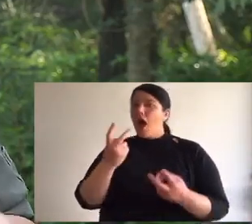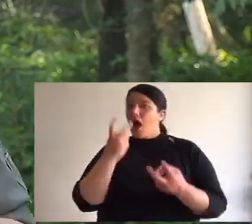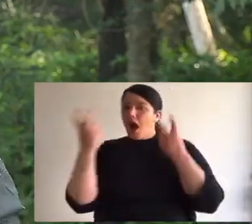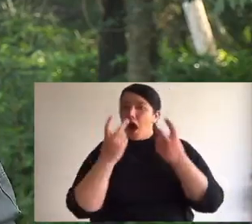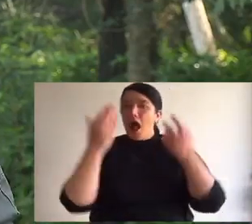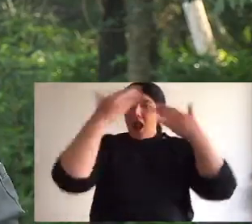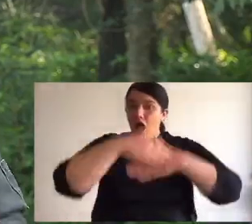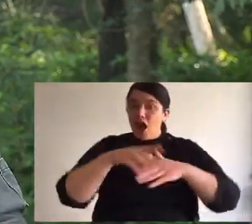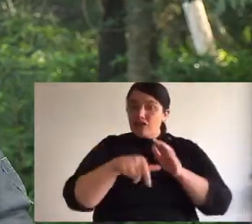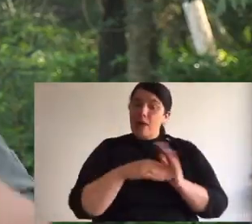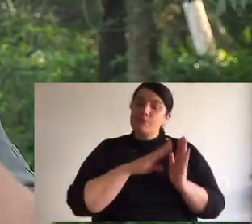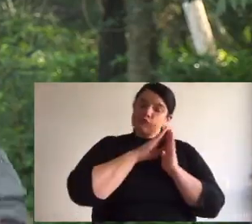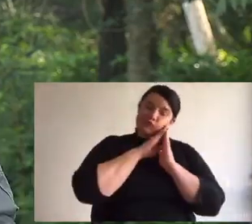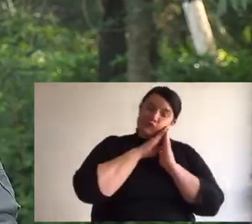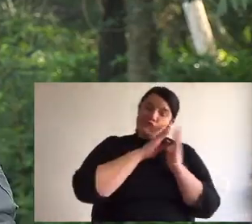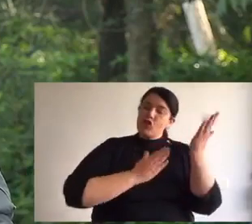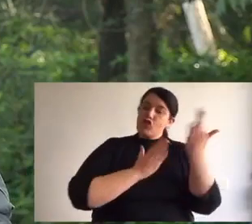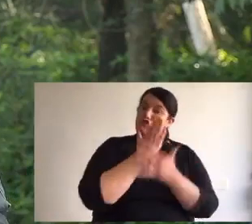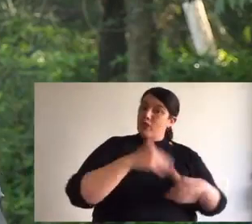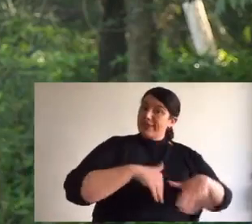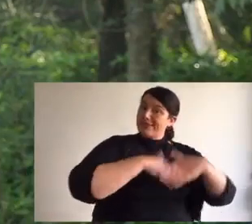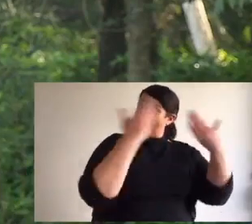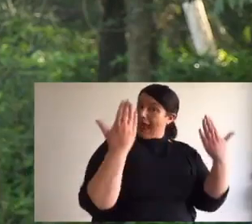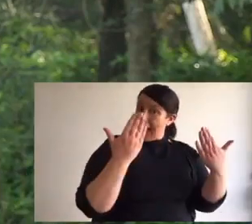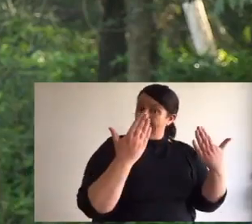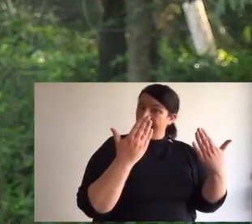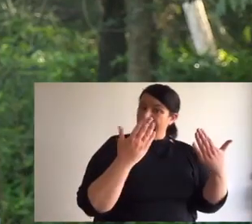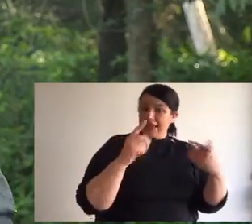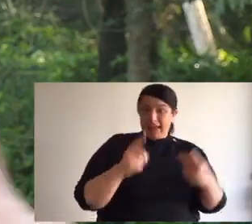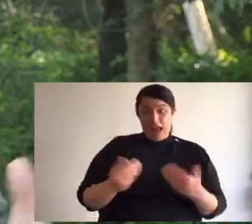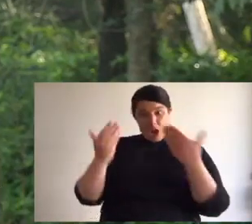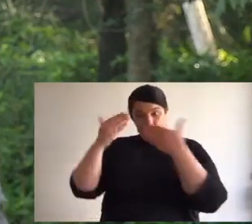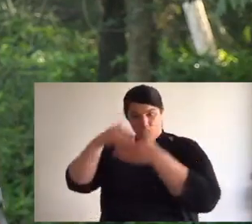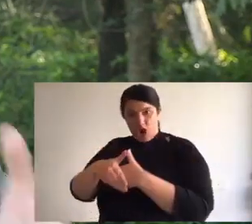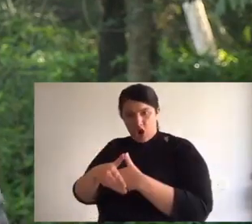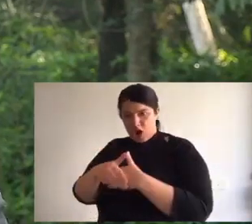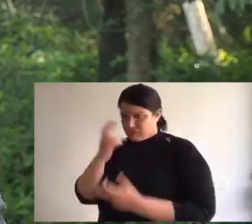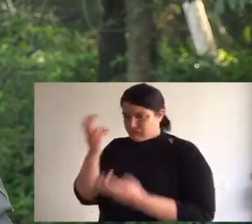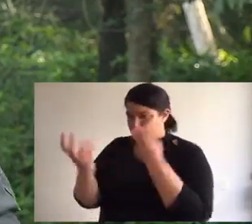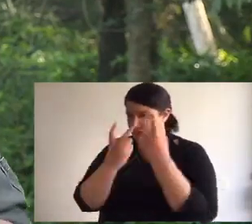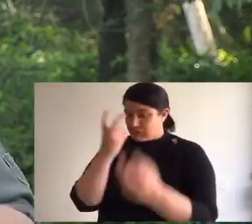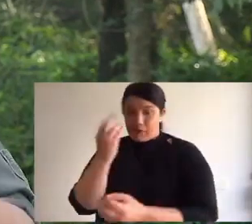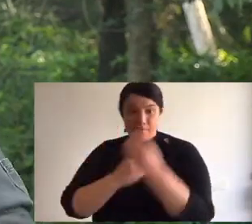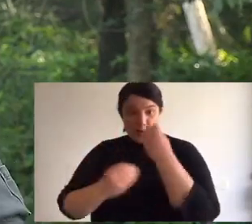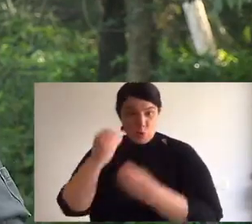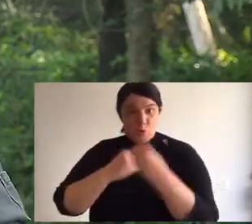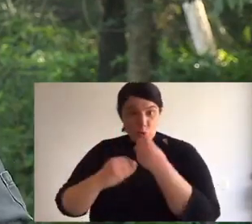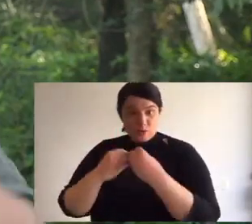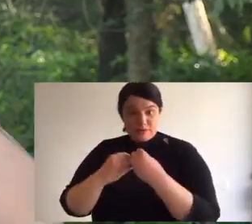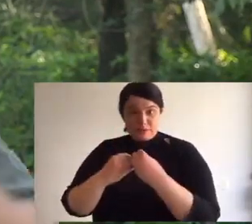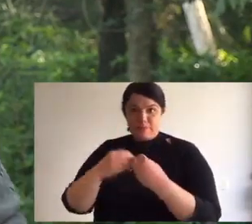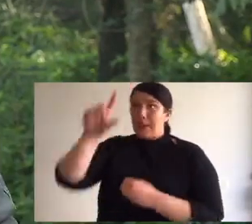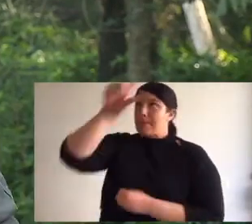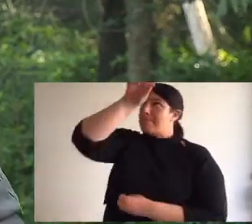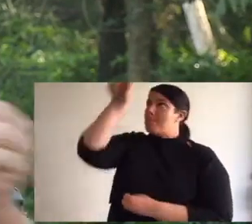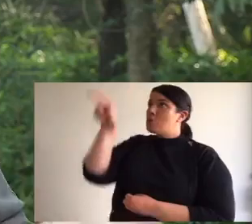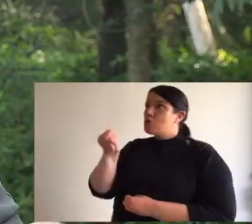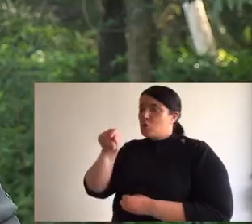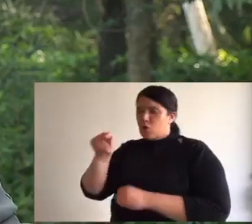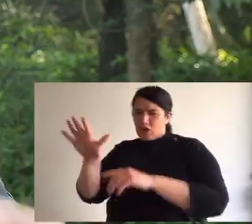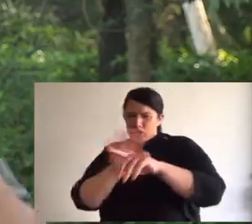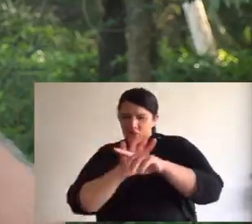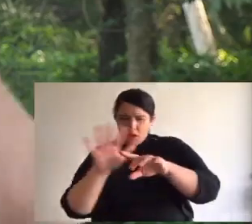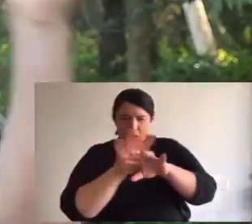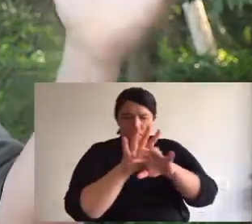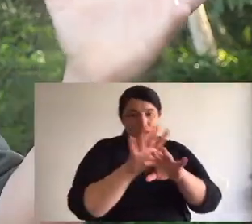but you think it's a nocturnal hunter. Okay so it sleeps through the day in a hollow log or somewhere like that. And it's a nocturnal hunter. Now at night when it's